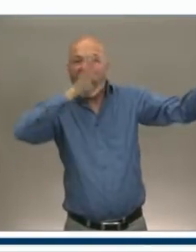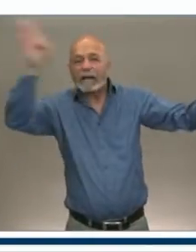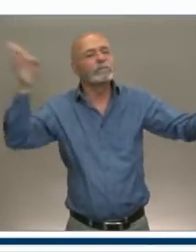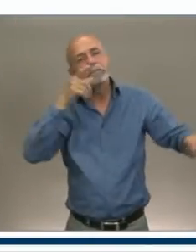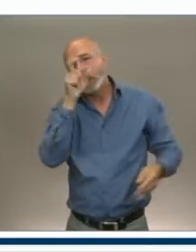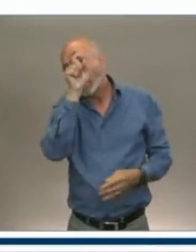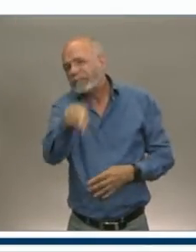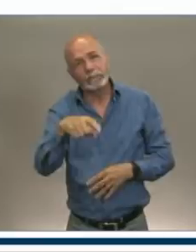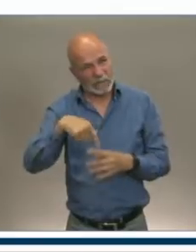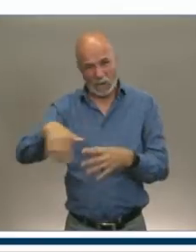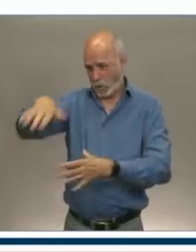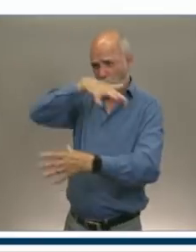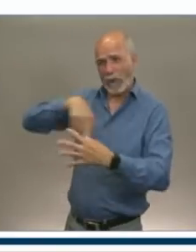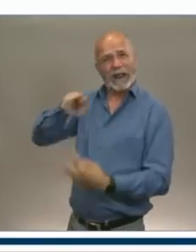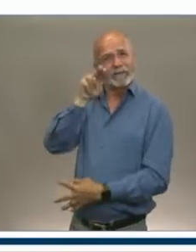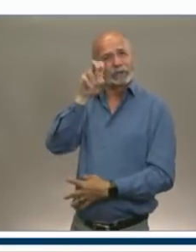adventures.